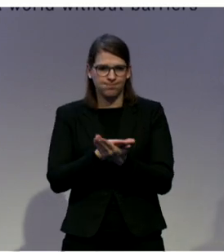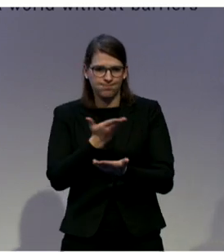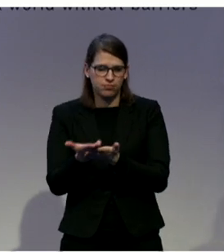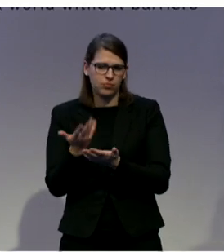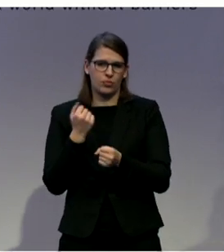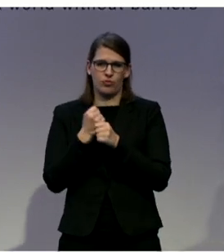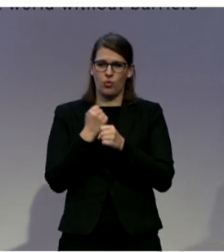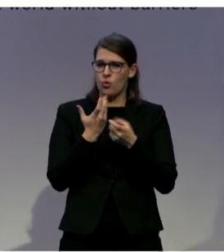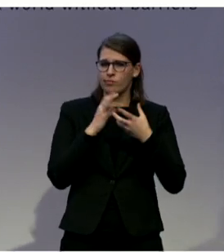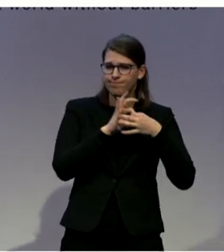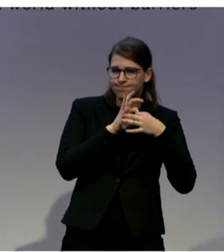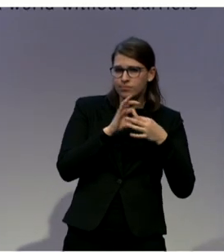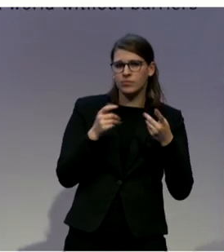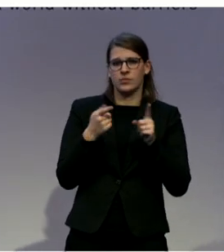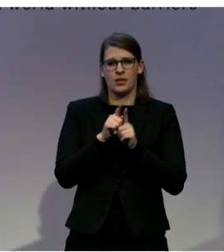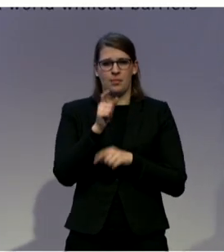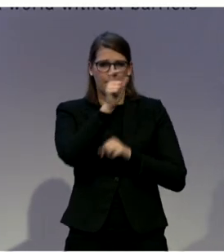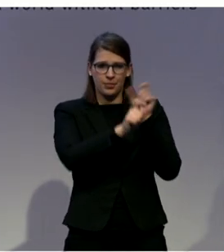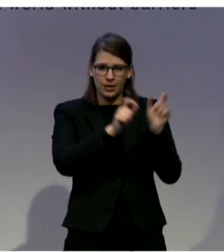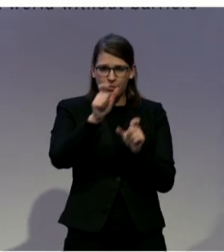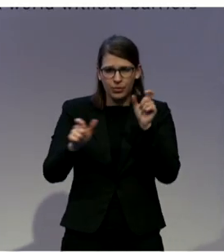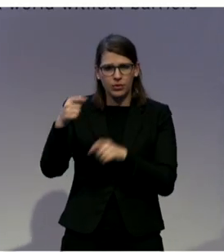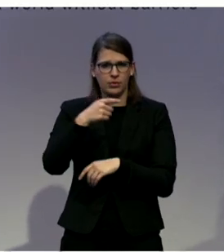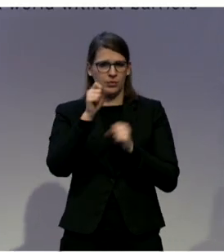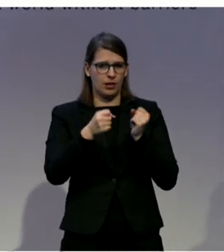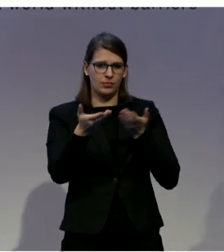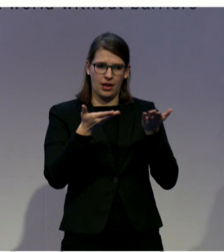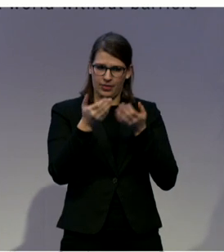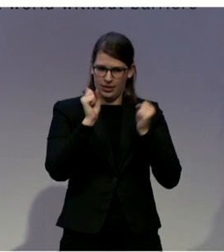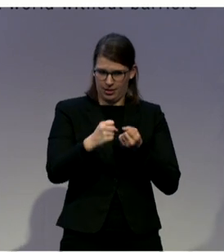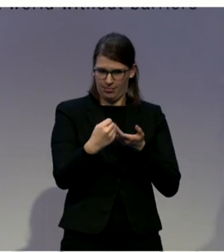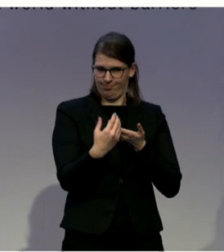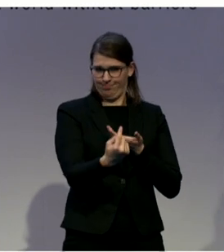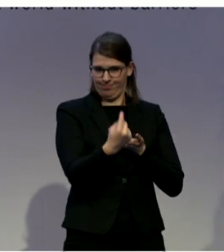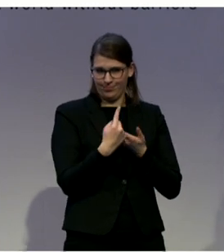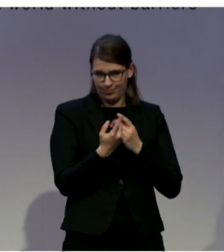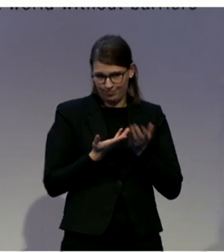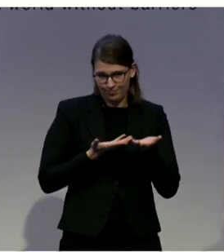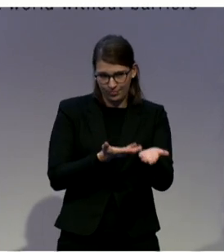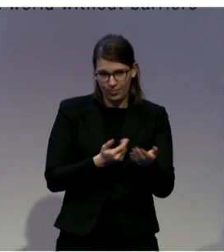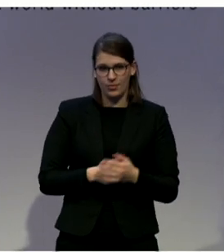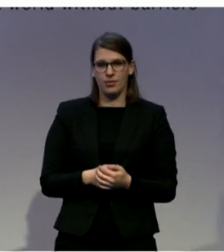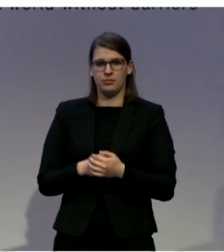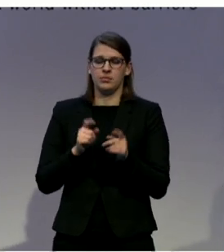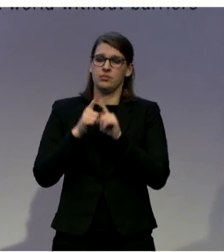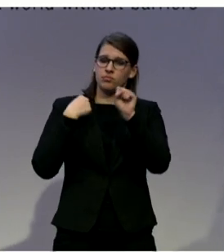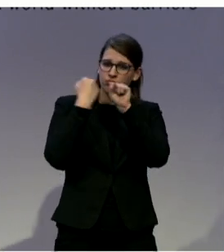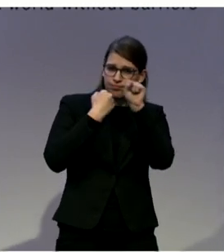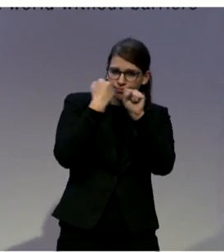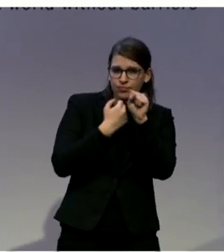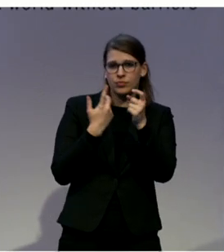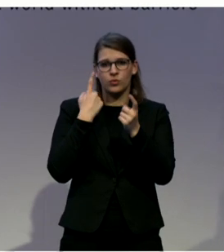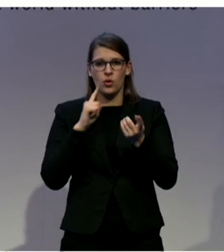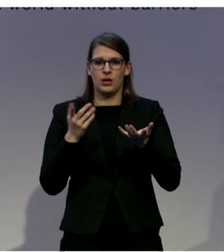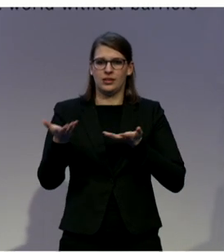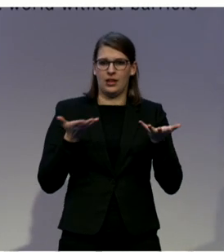our core is a value around putting people at the core of the service reform that we work on. And what I'll do is I'll